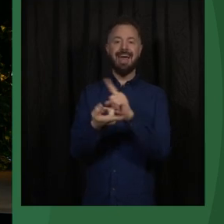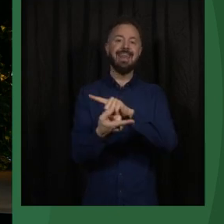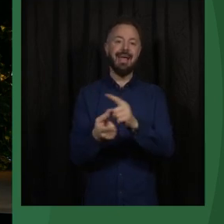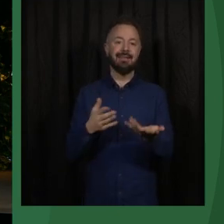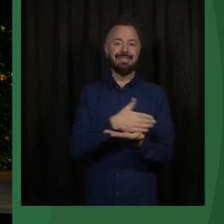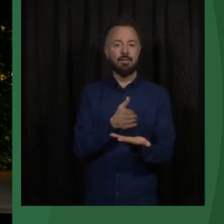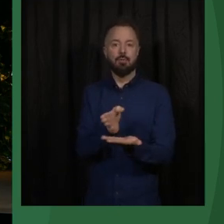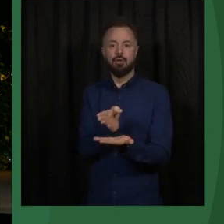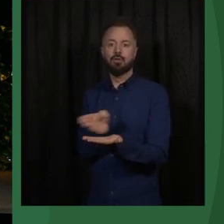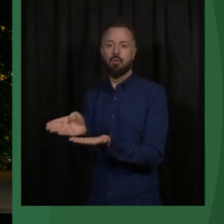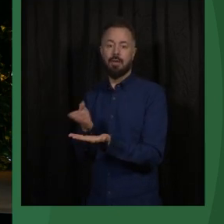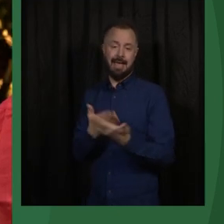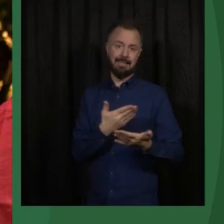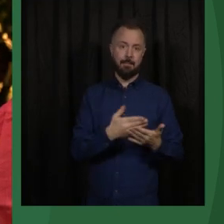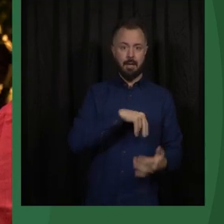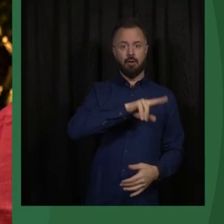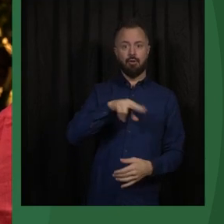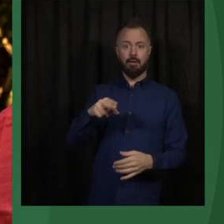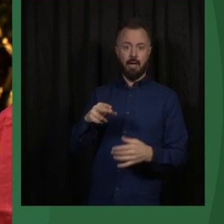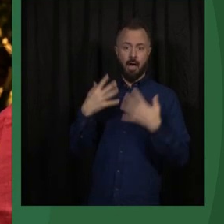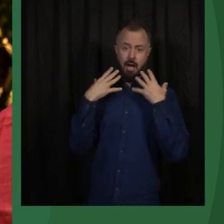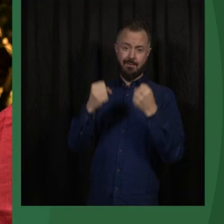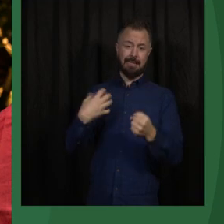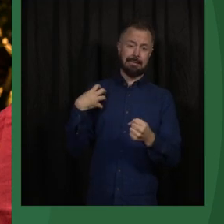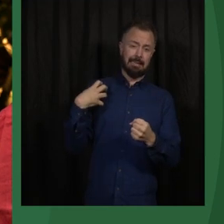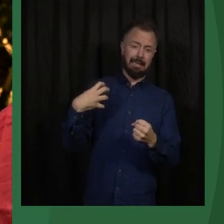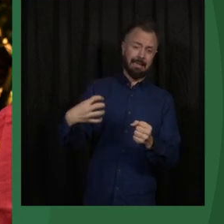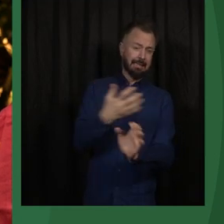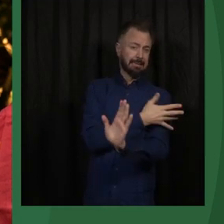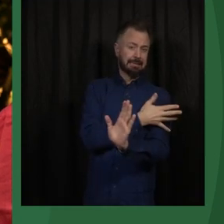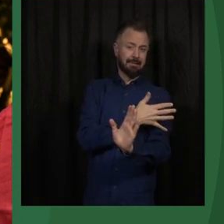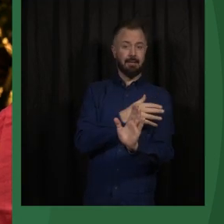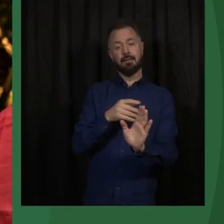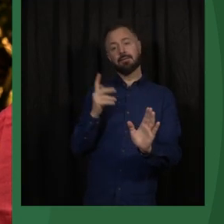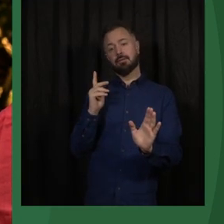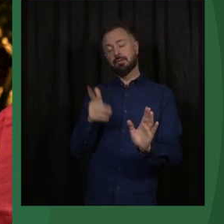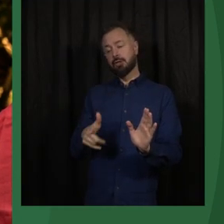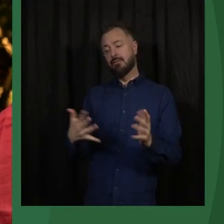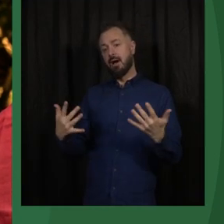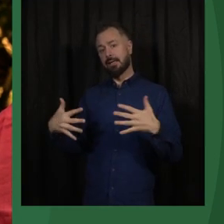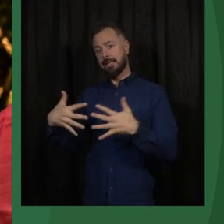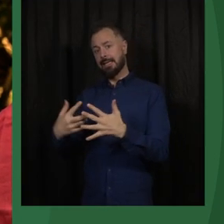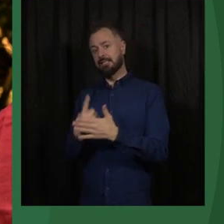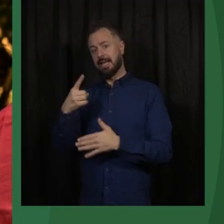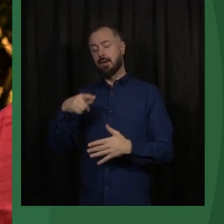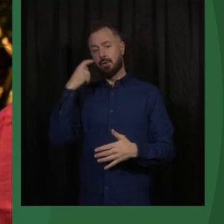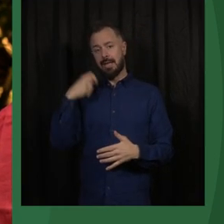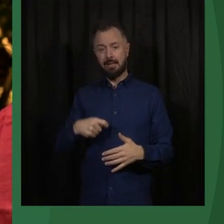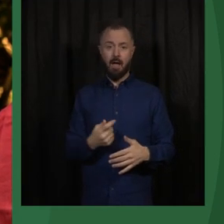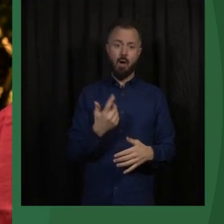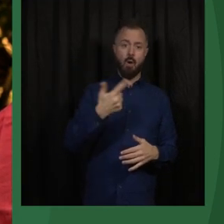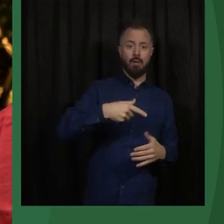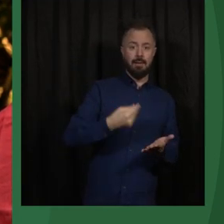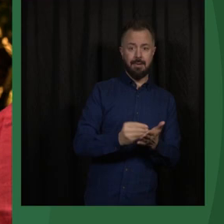Norway, we have been tremendously rich over the last year because of the ongoing war in Russia. The oil prices have increased.